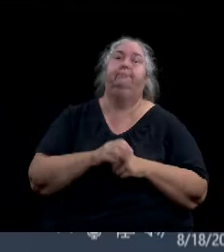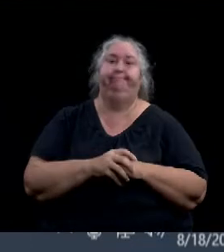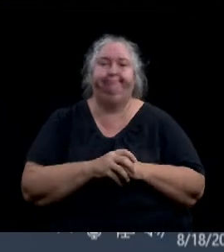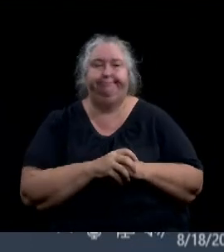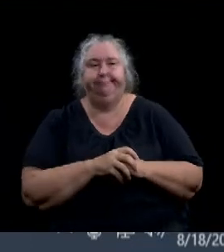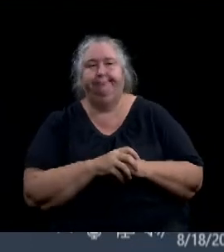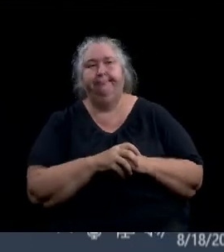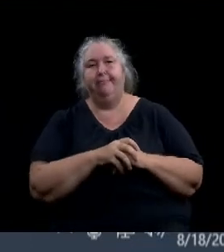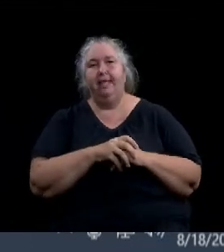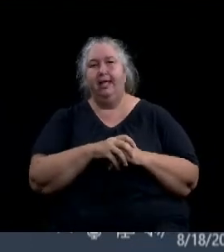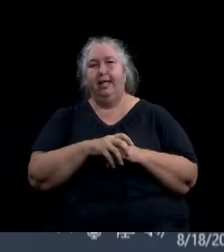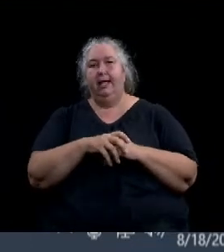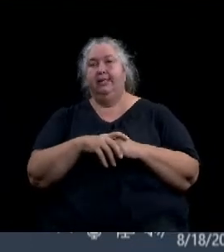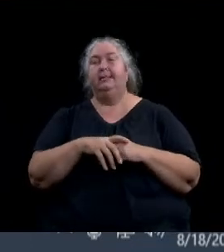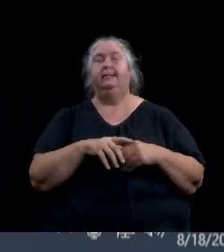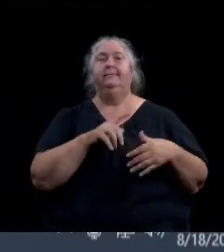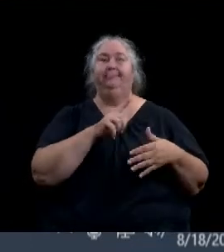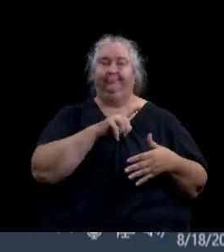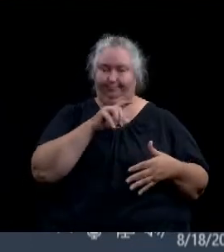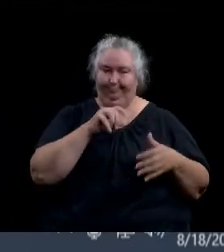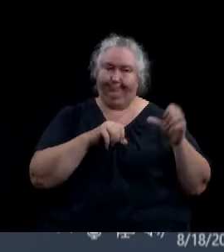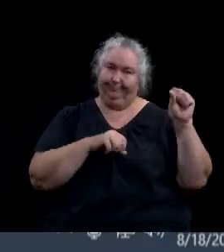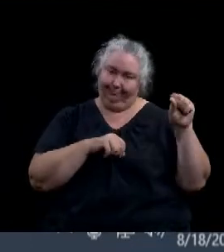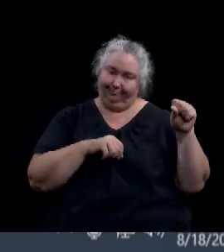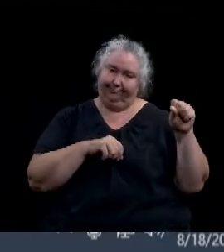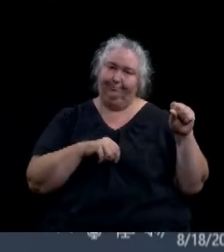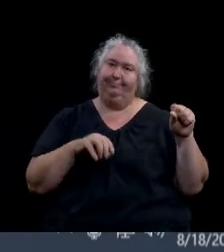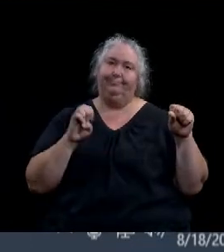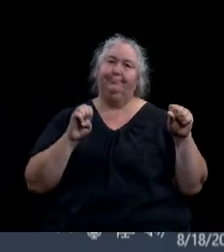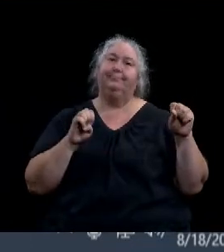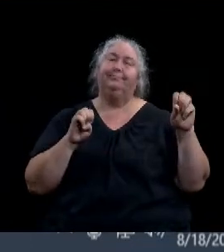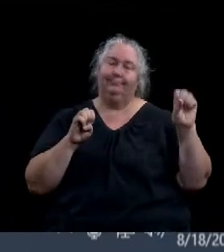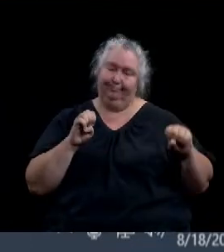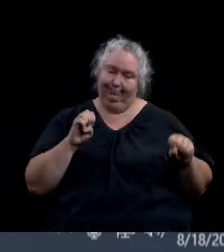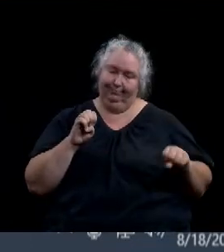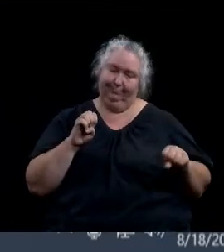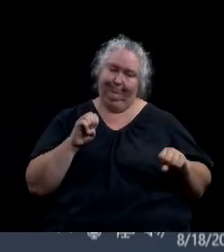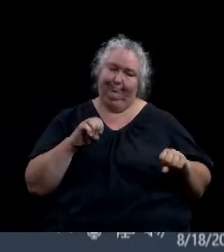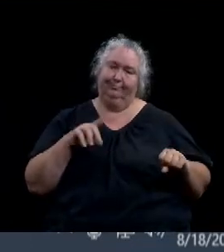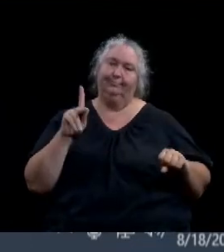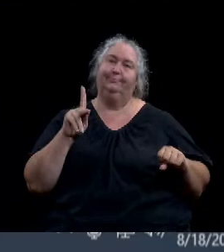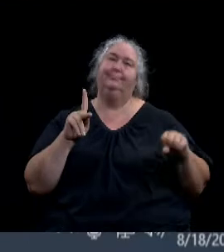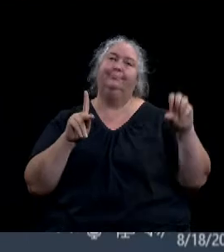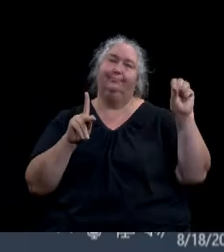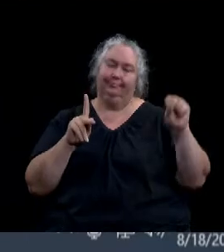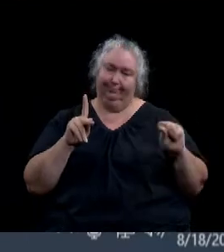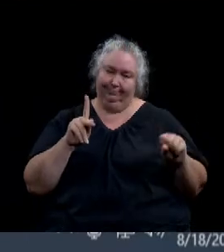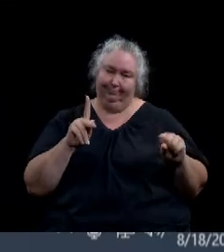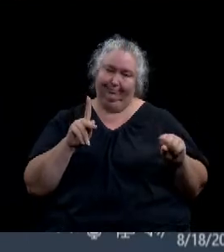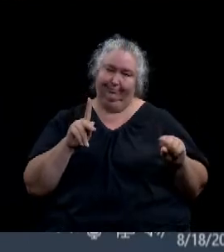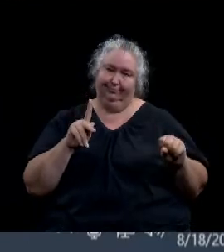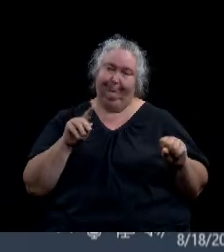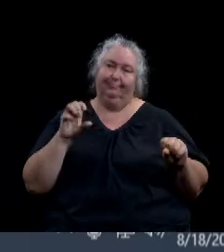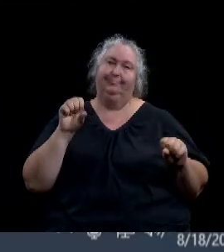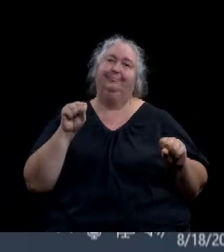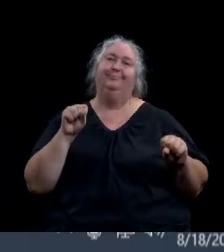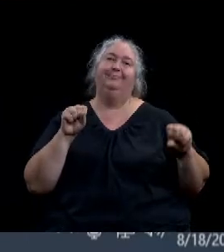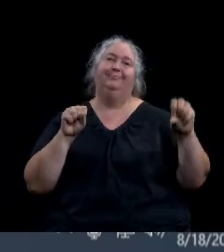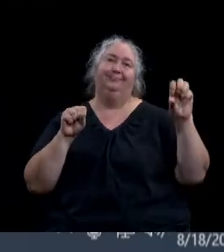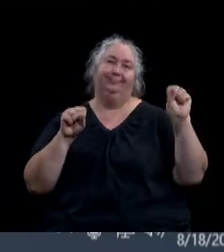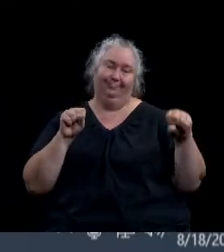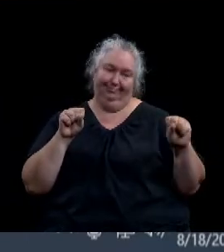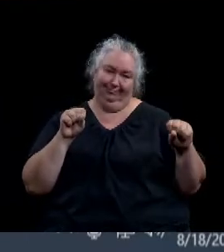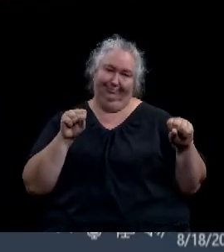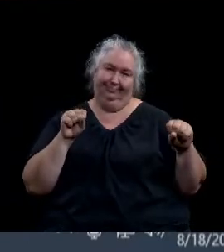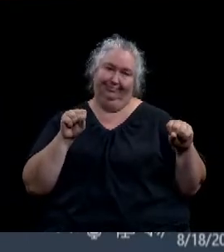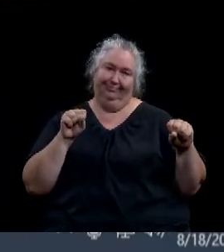Yes. Canard? Yes. Tobito? Yes. Fairfield? Yes. Cever?